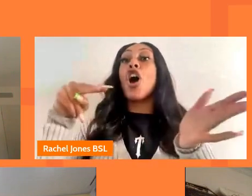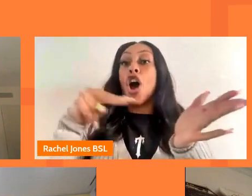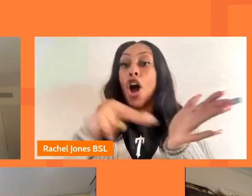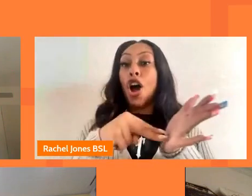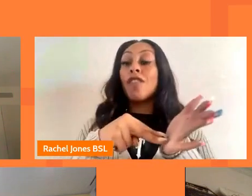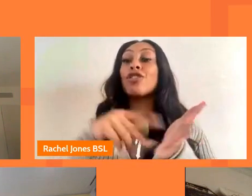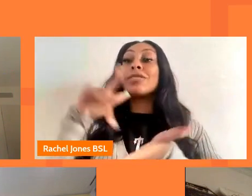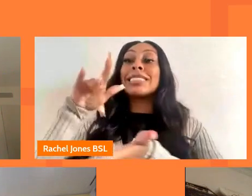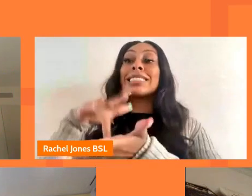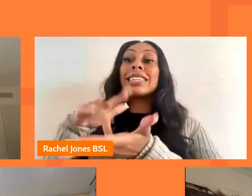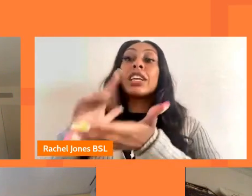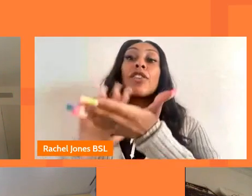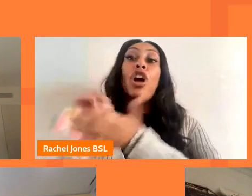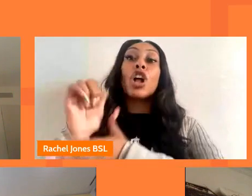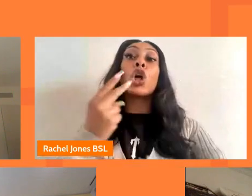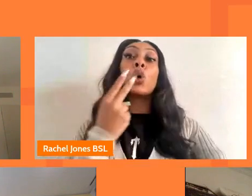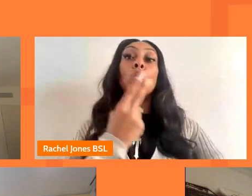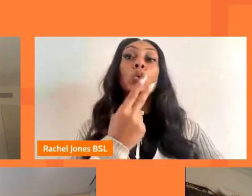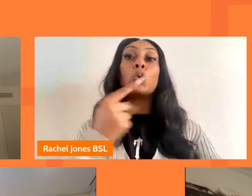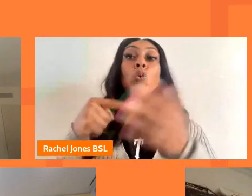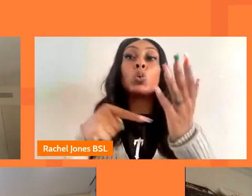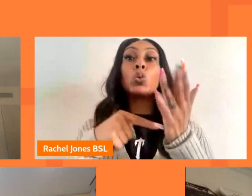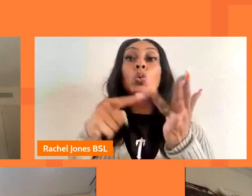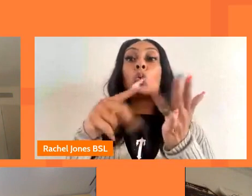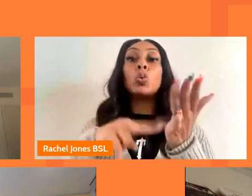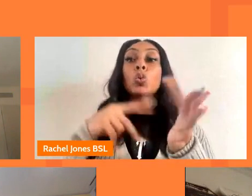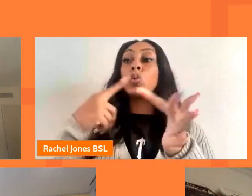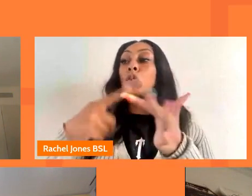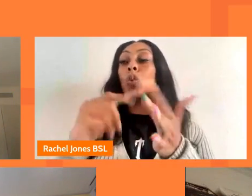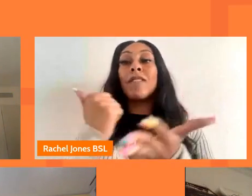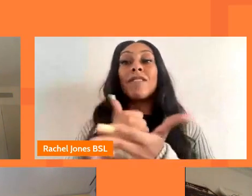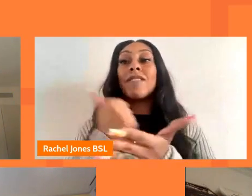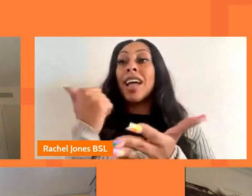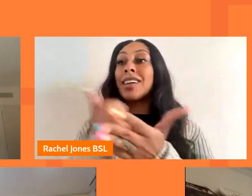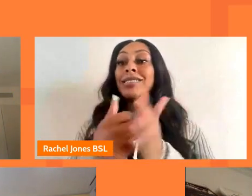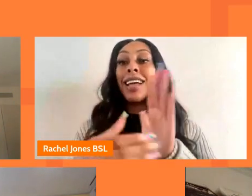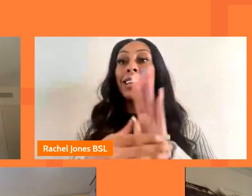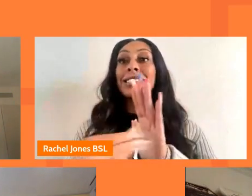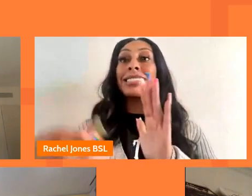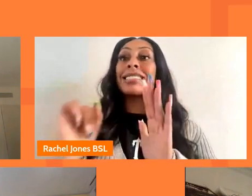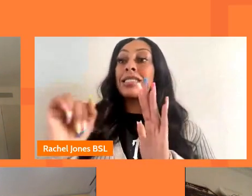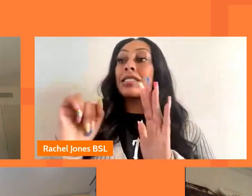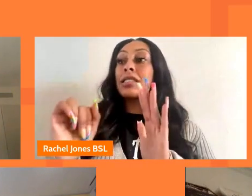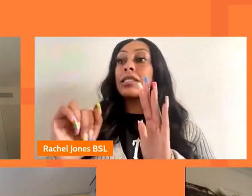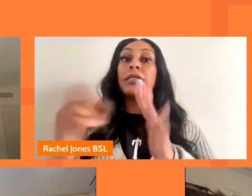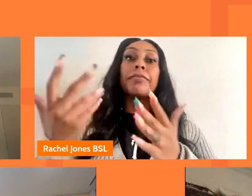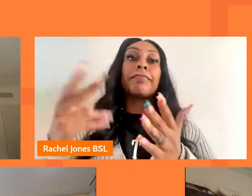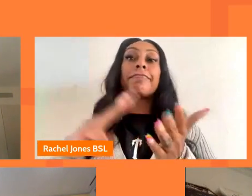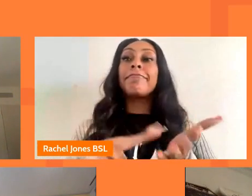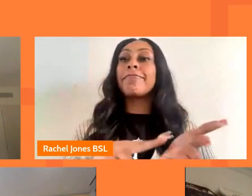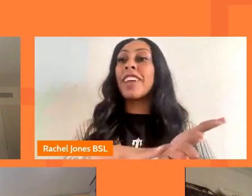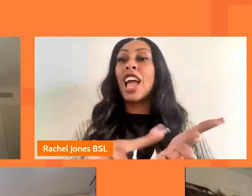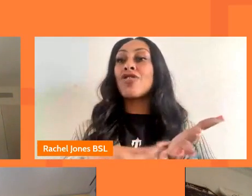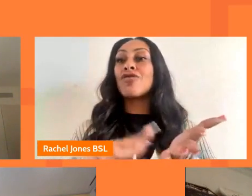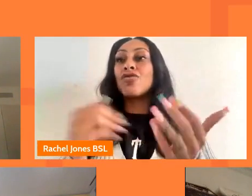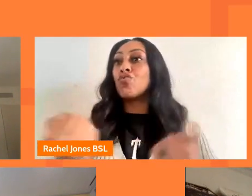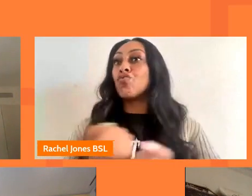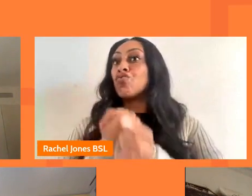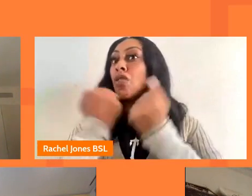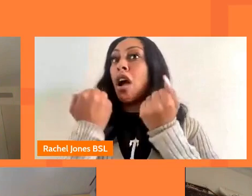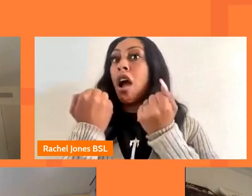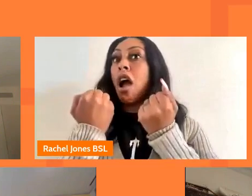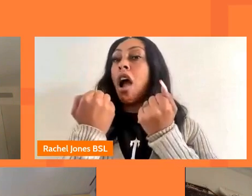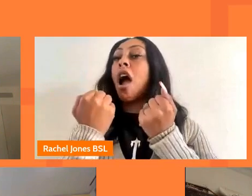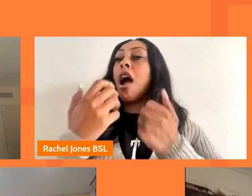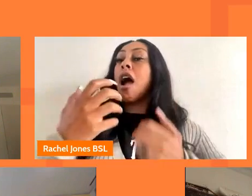with the story of two-tone it was a fantastic example of something that that had a very um strong sense of